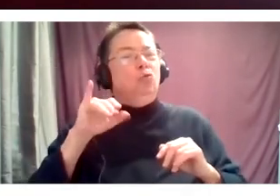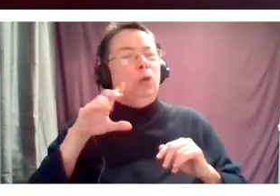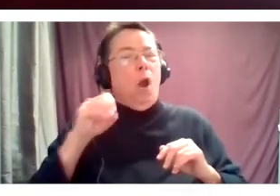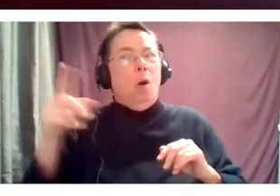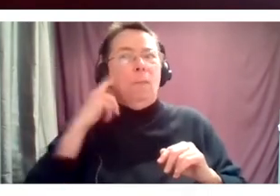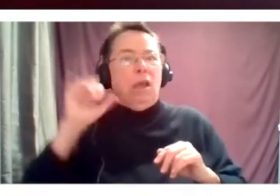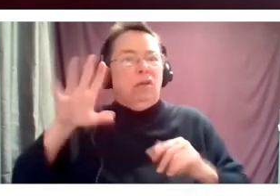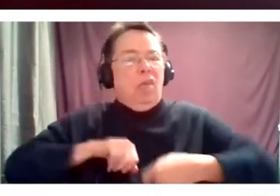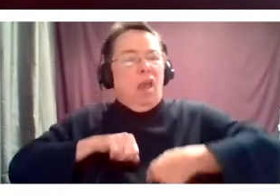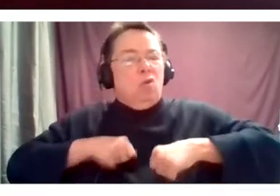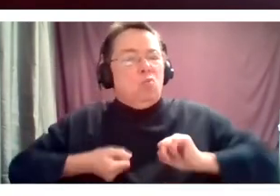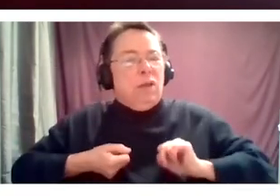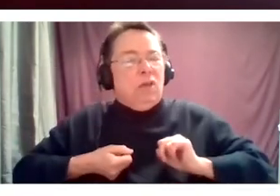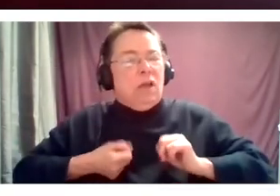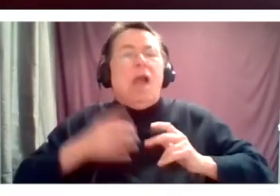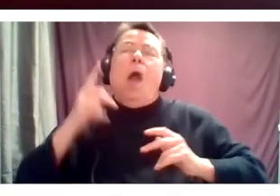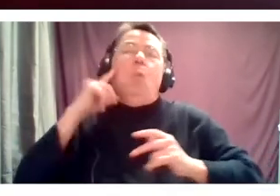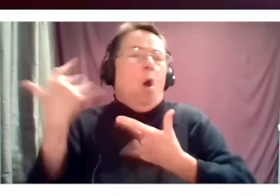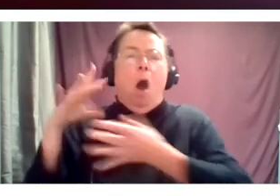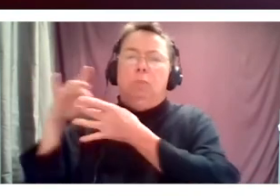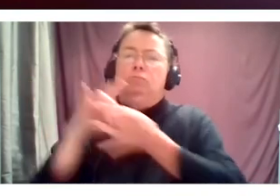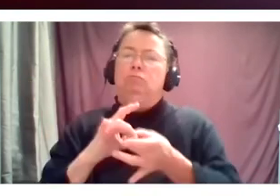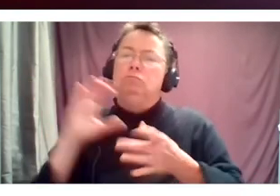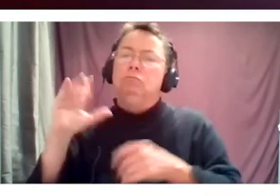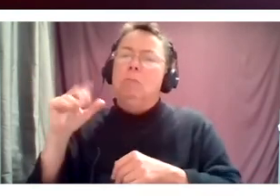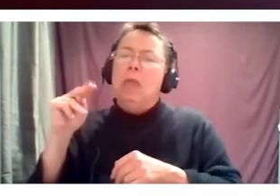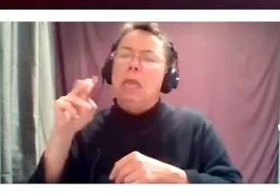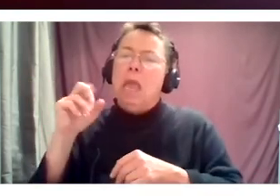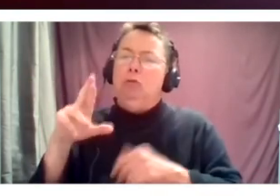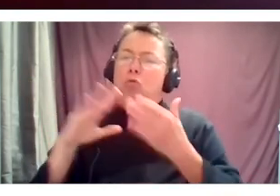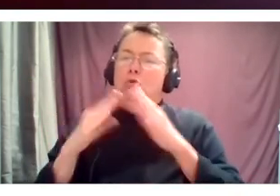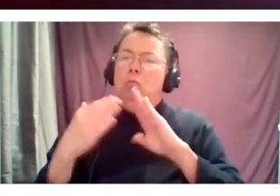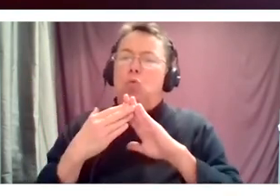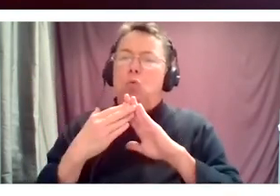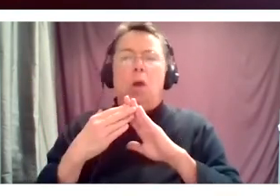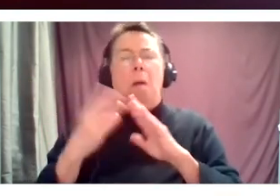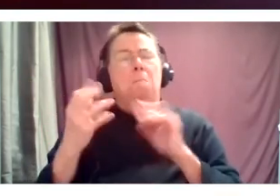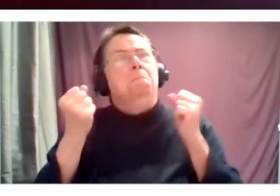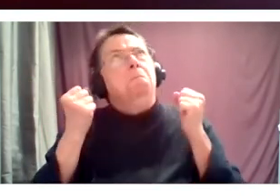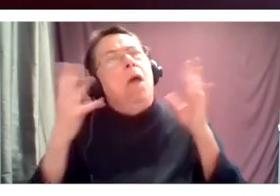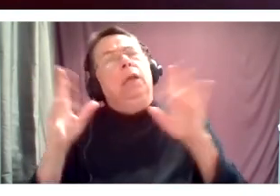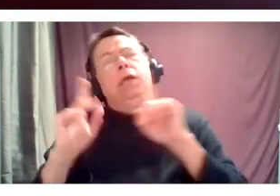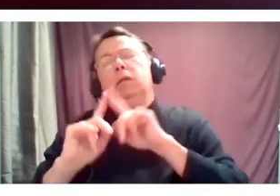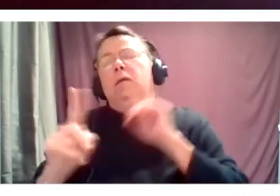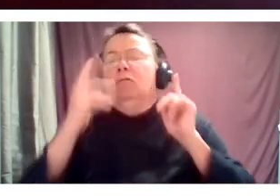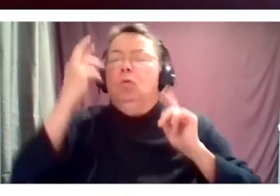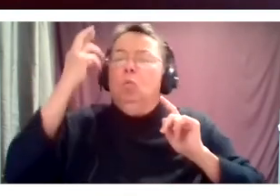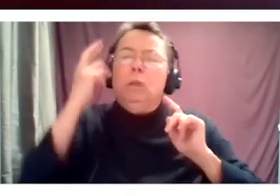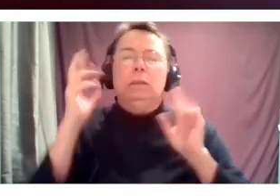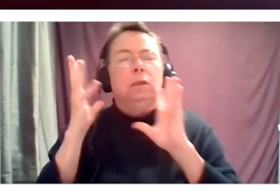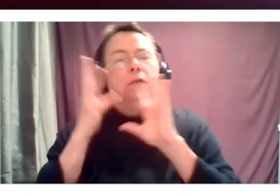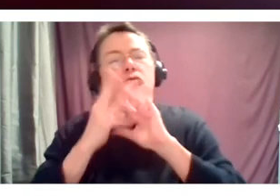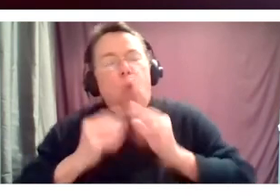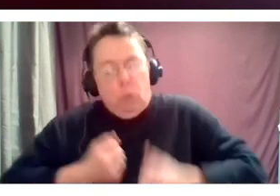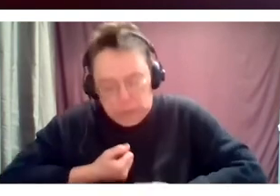to the cancer community. We all have individual reasons and stories that we choose to express ourselves through